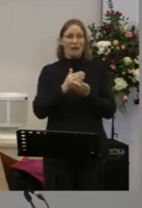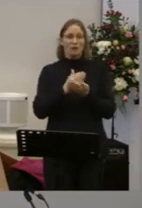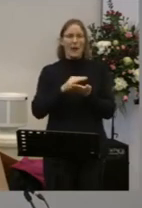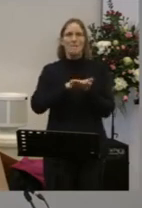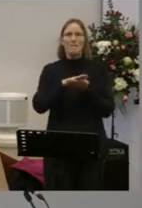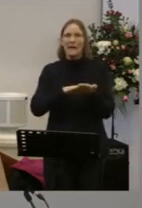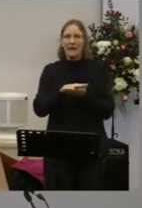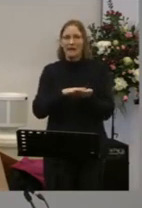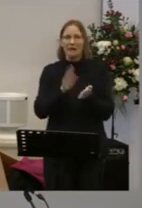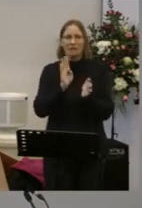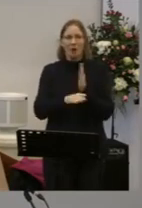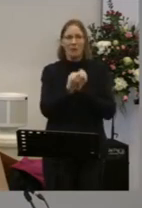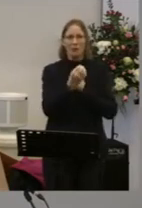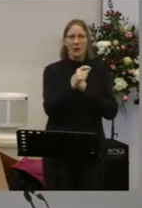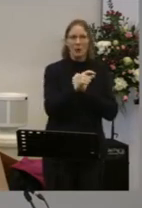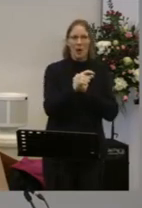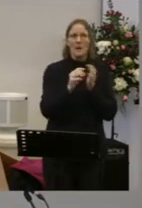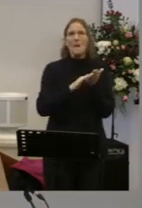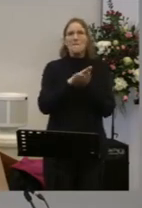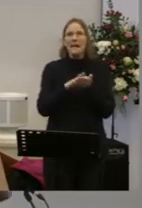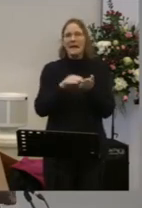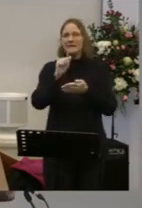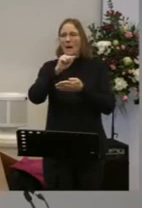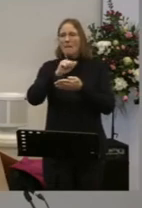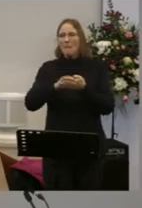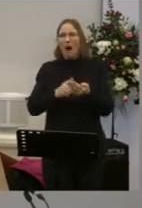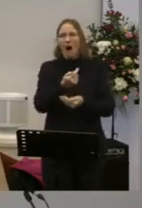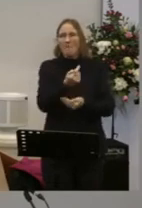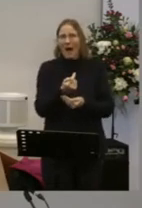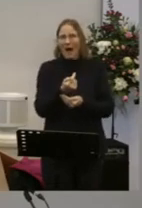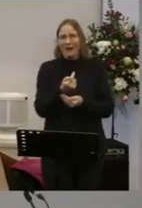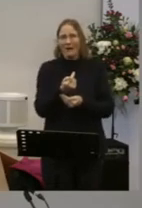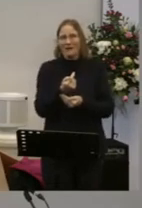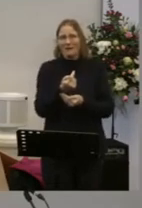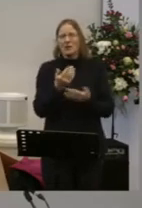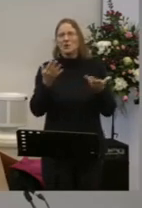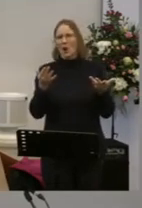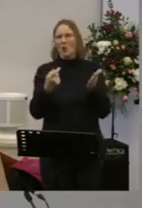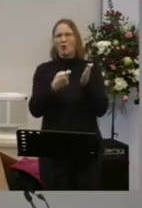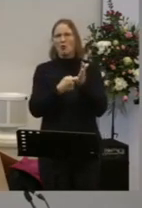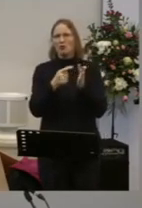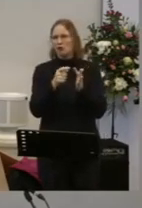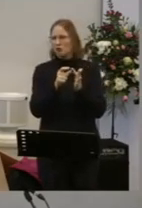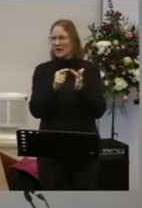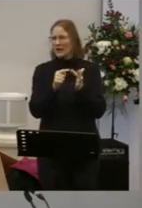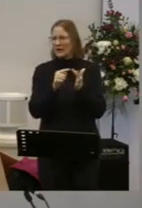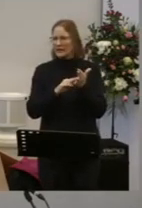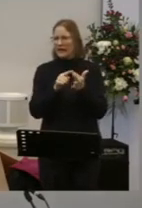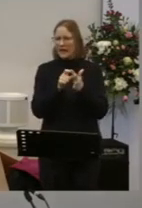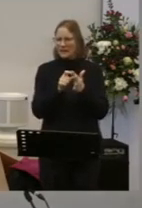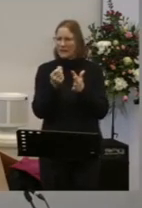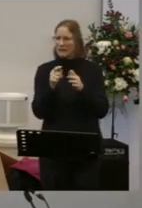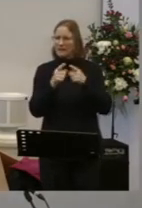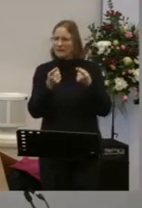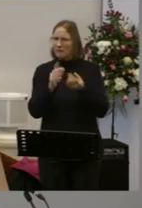Buying back It means Buying back Repurchasing Did you get any vouchers for